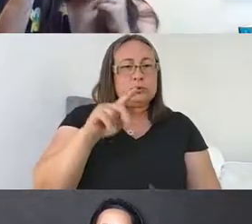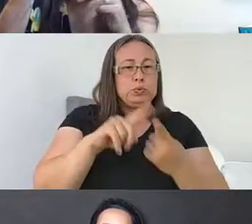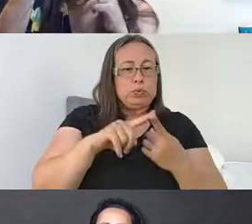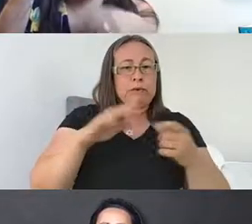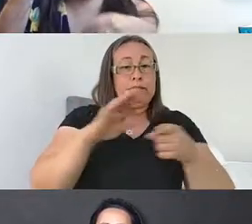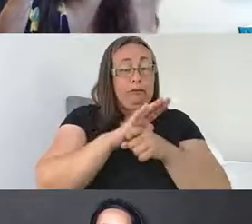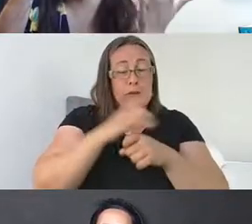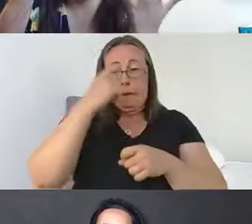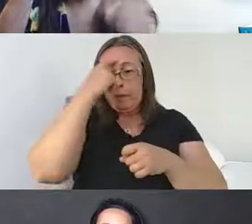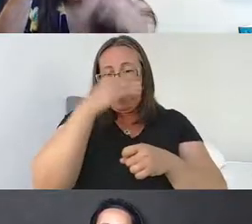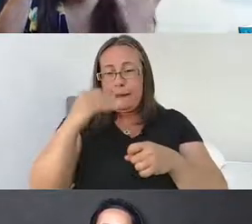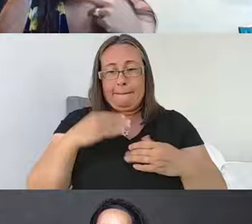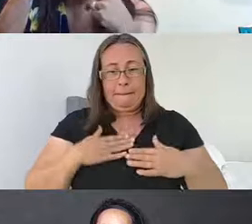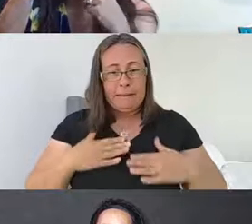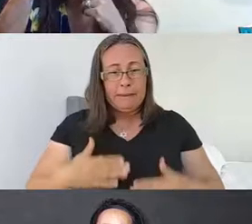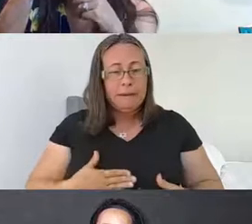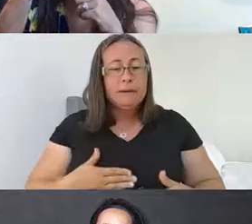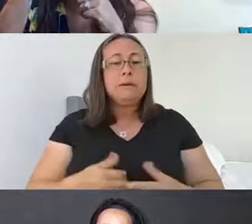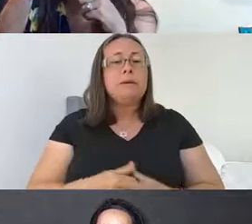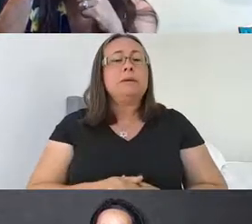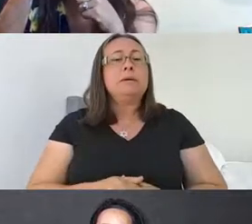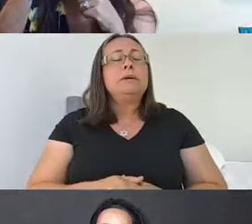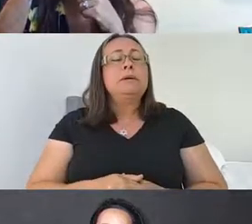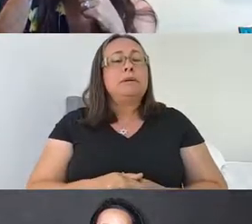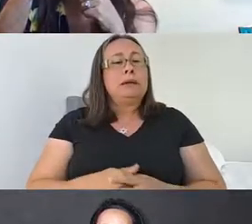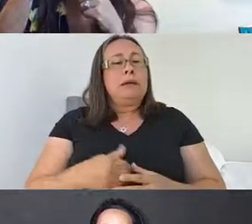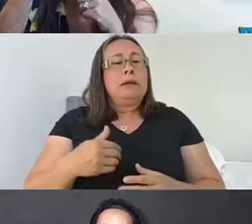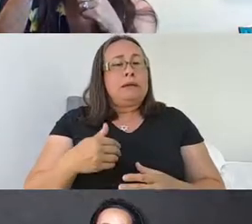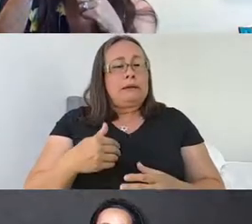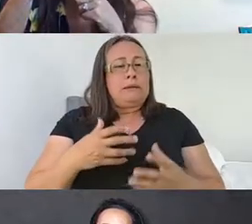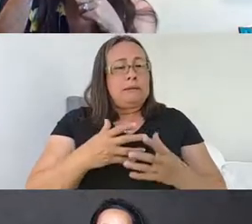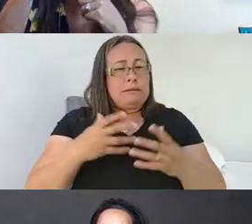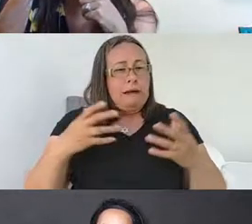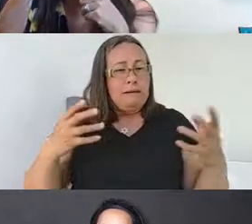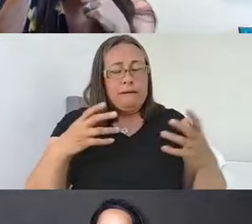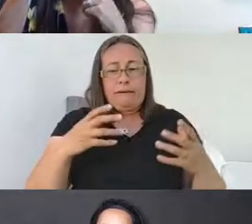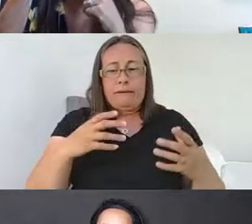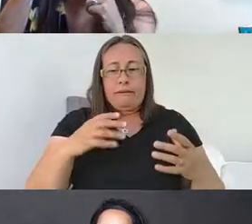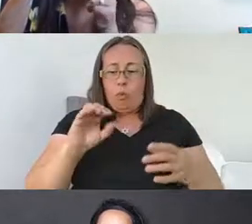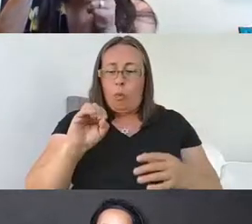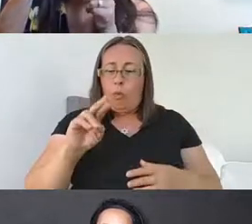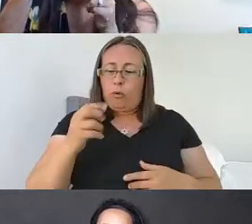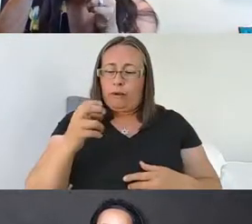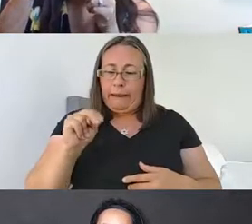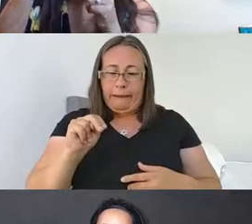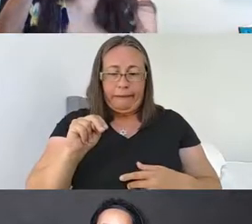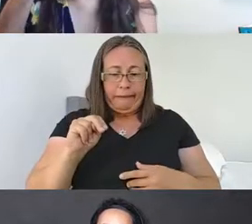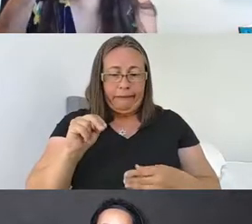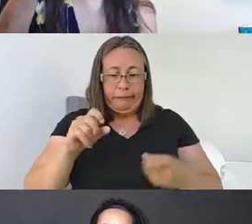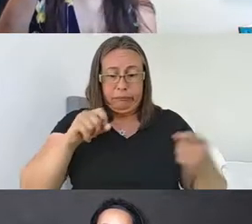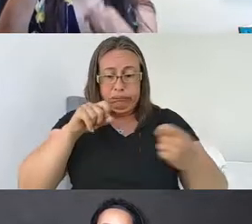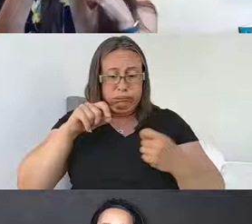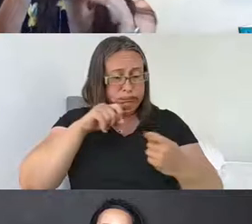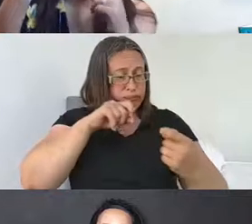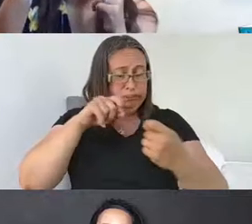as well. And there's actually quite a bit of kind of organ crosstalk in terms of signaling that happens. But even